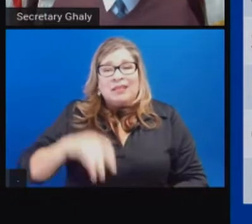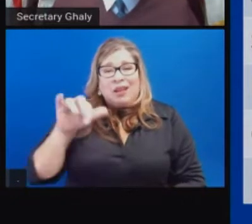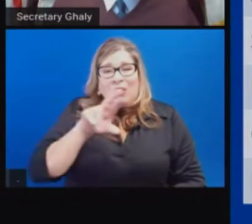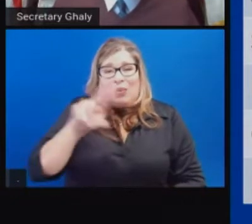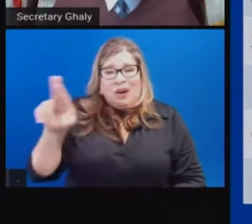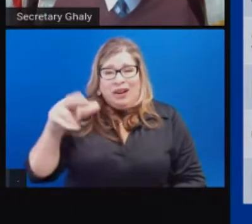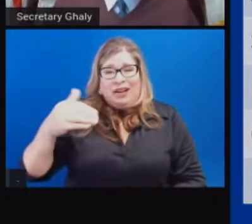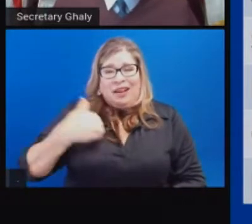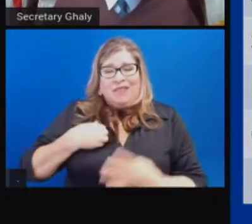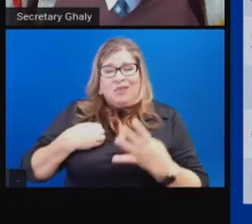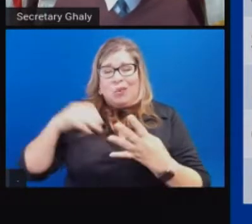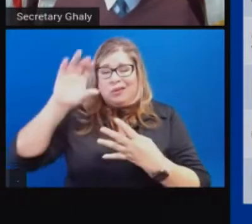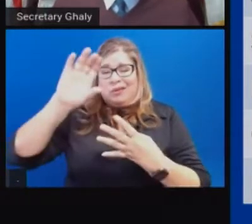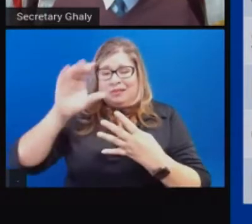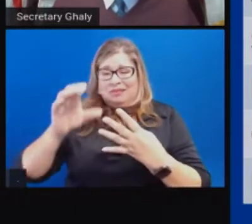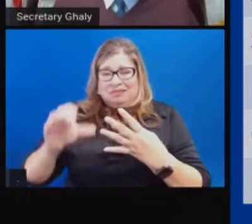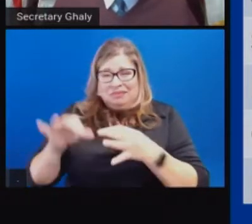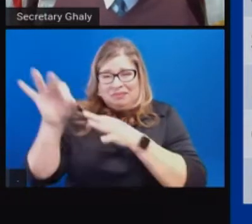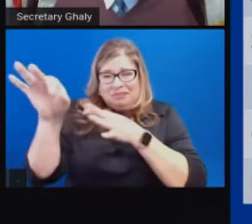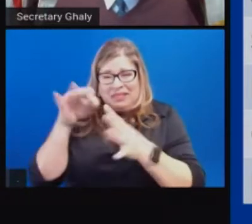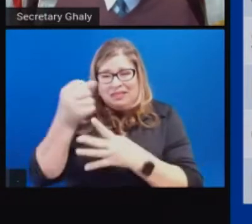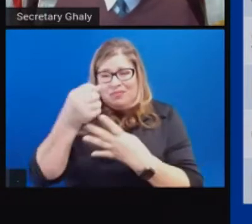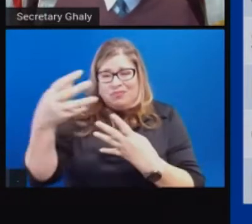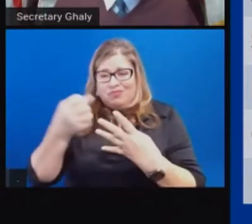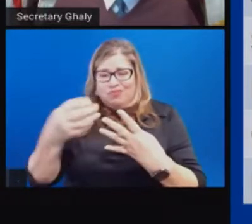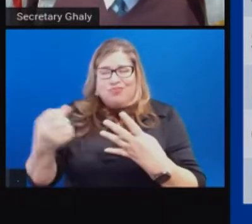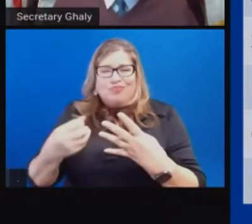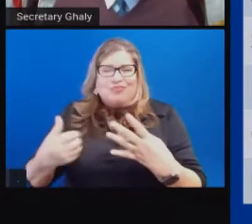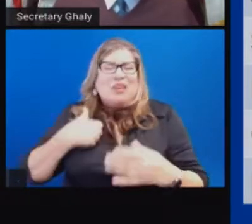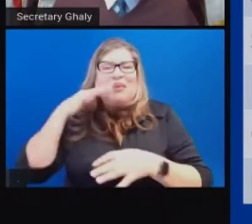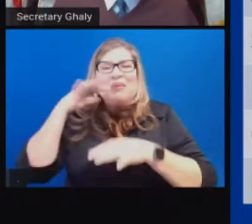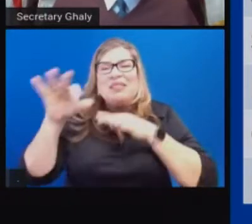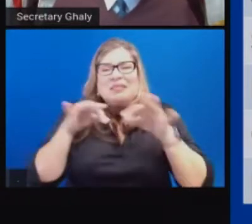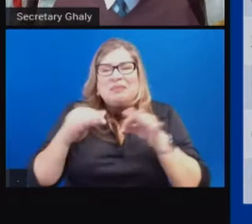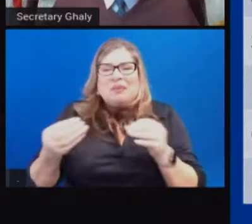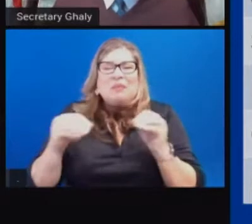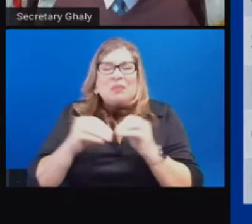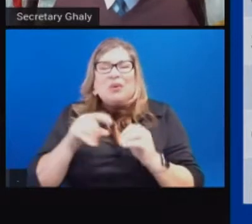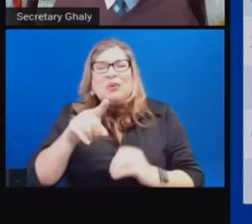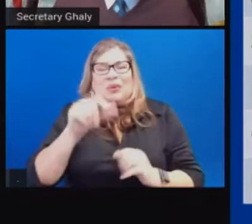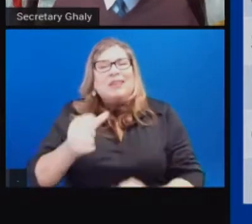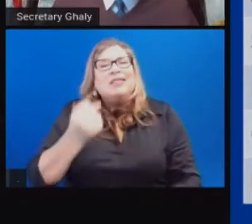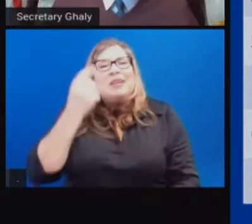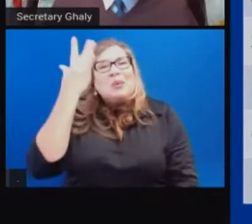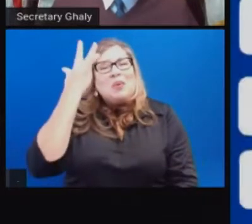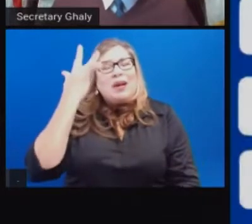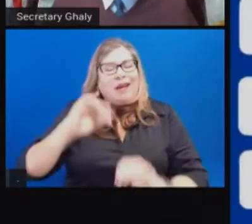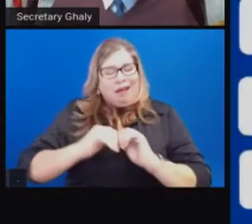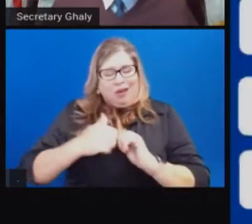a little bit more in a moment, so you see how it all comes together to make the projection. Next slide.